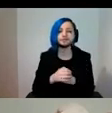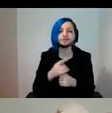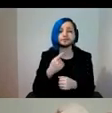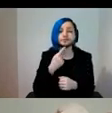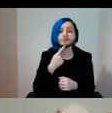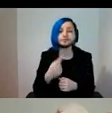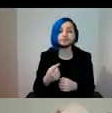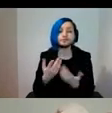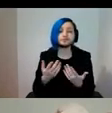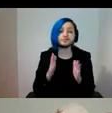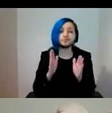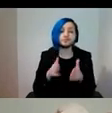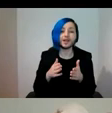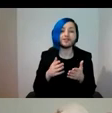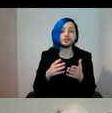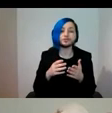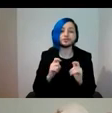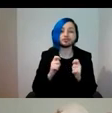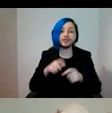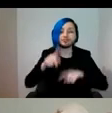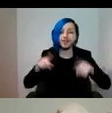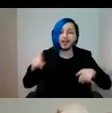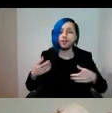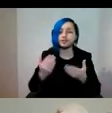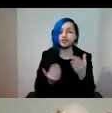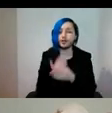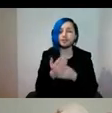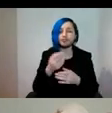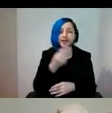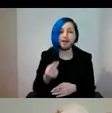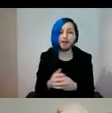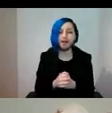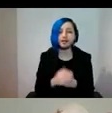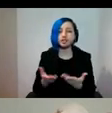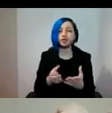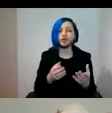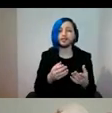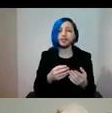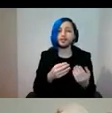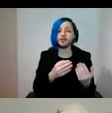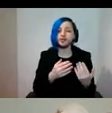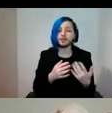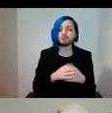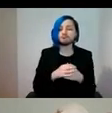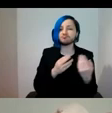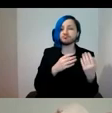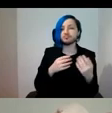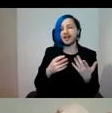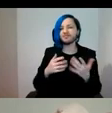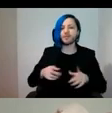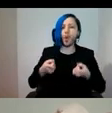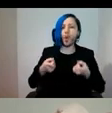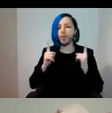range of variables in contemporary art. And it adjusts the burdensome tone of authority that museums inherent as sources of objective